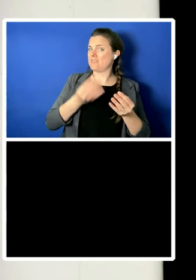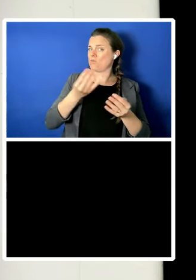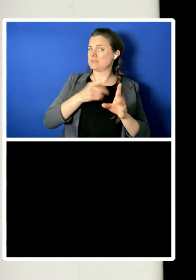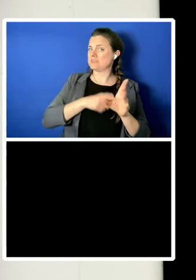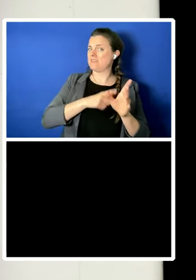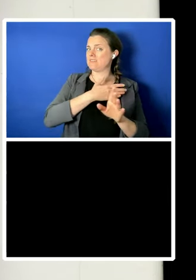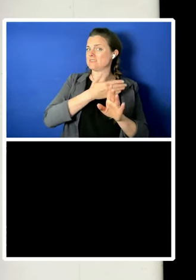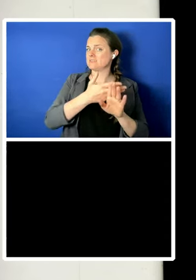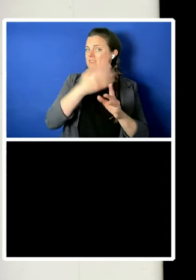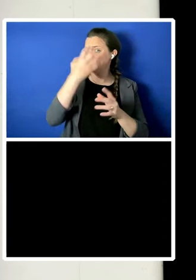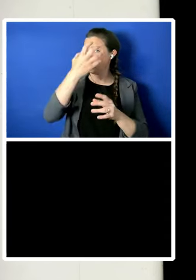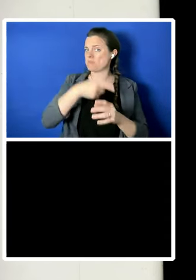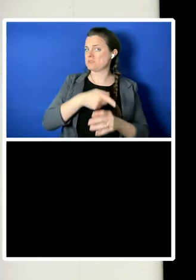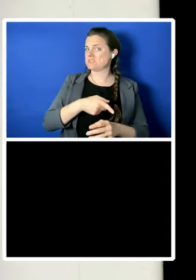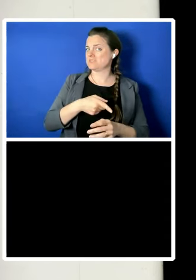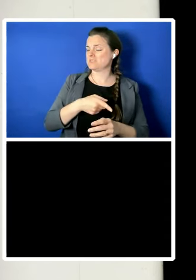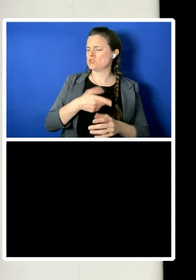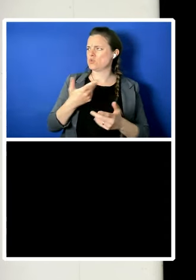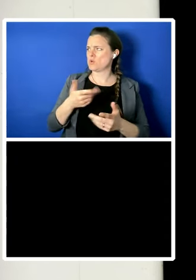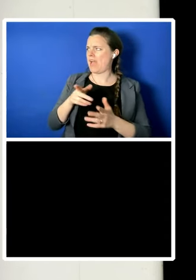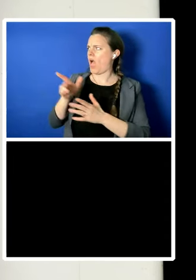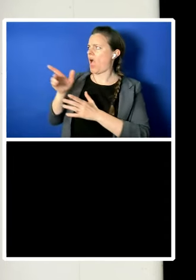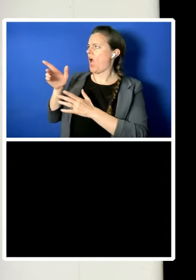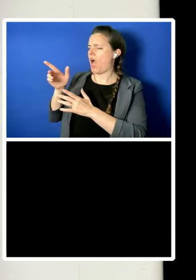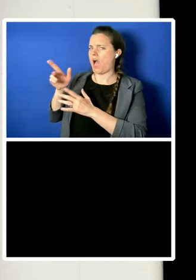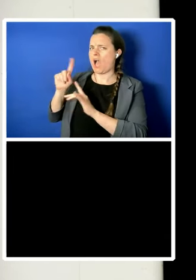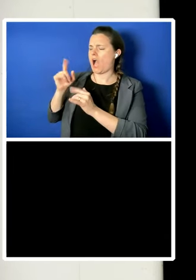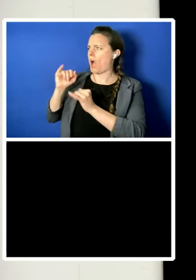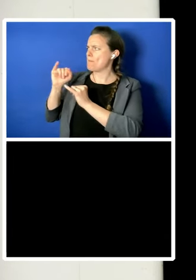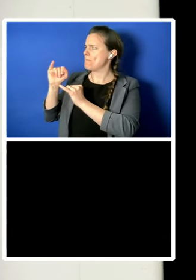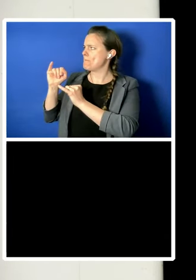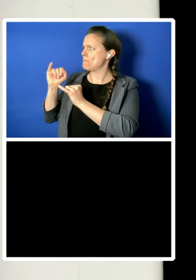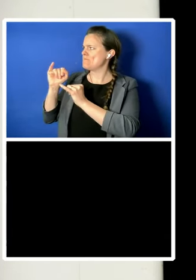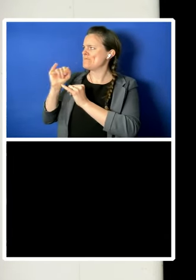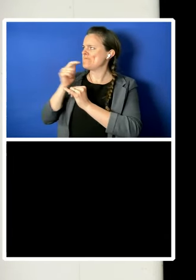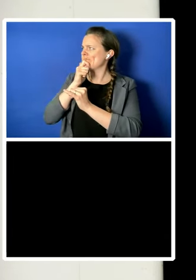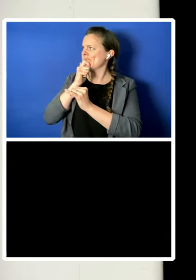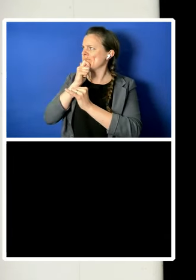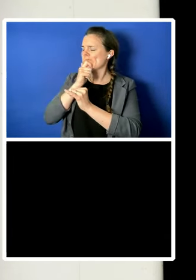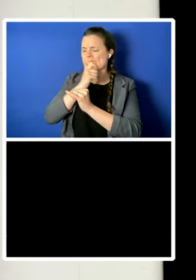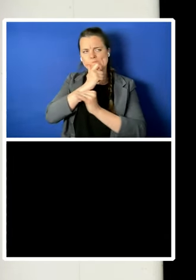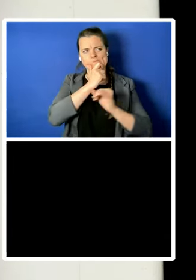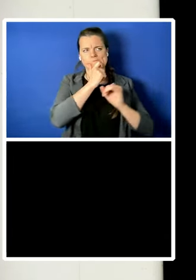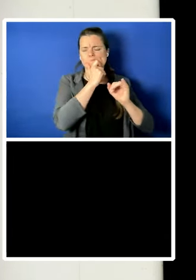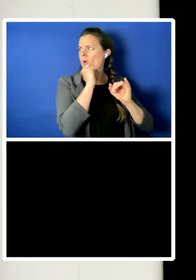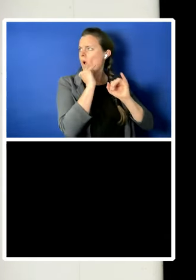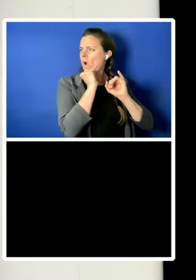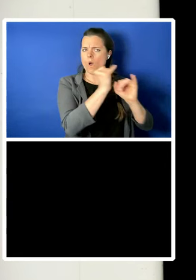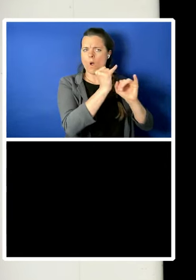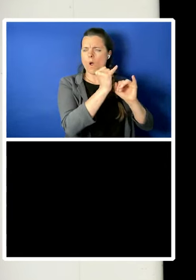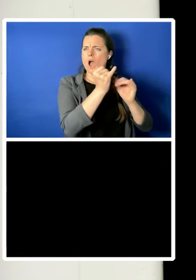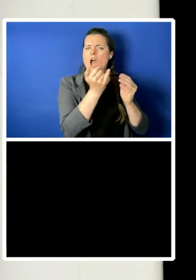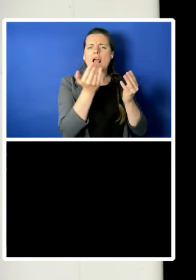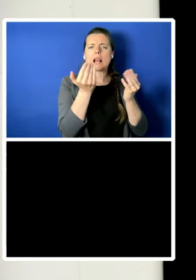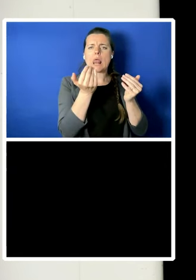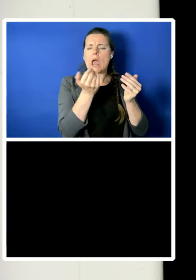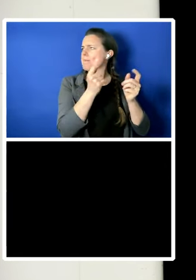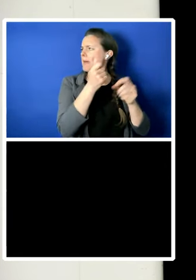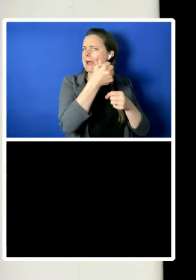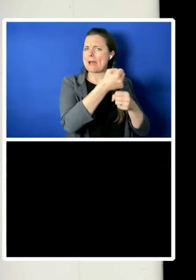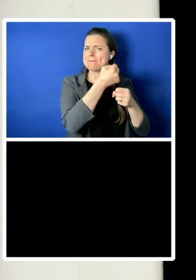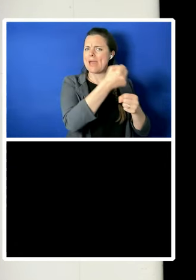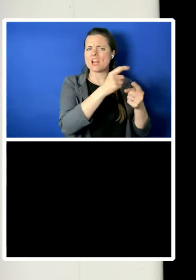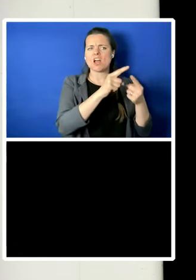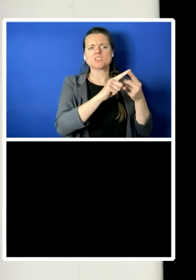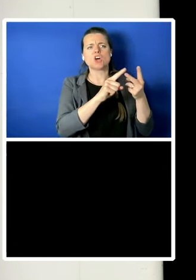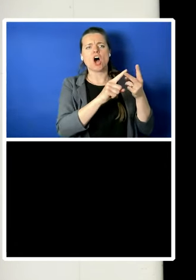So it turns its rhetoric towards environmental campaigners, human rights lawyers and desperate